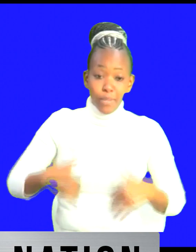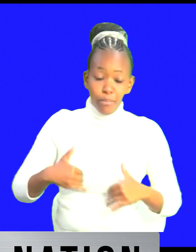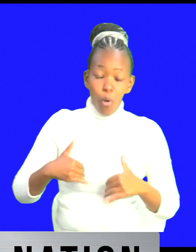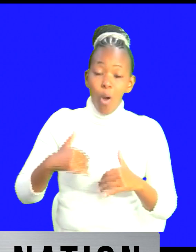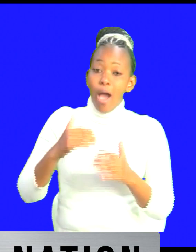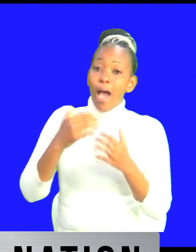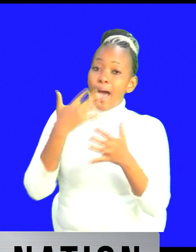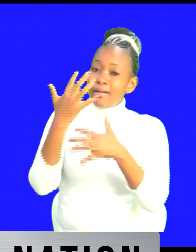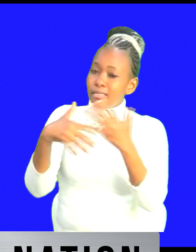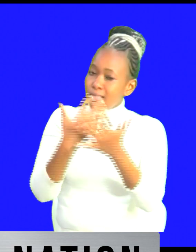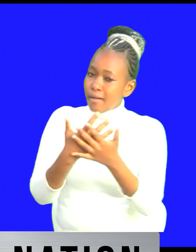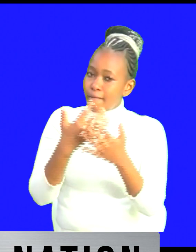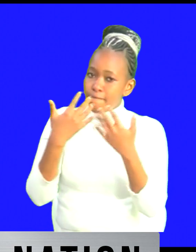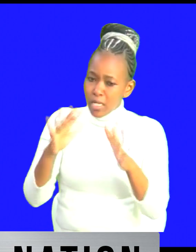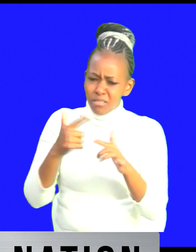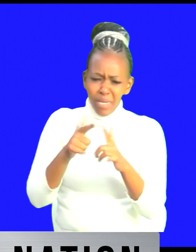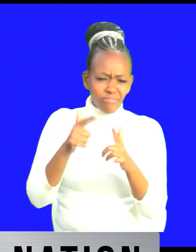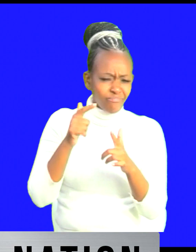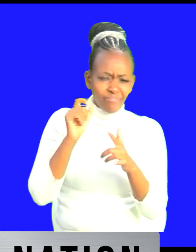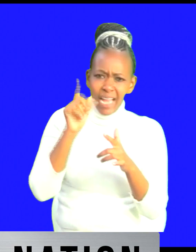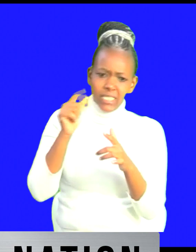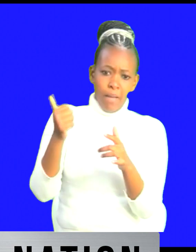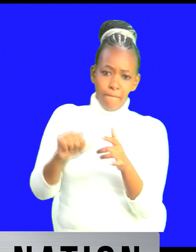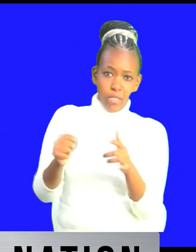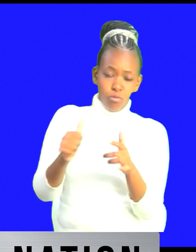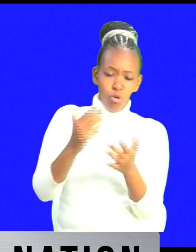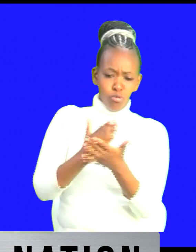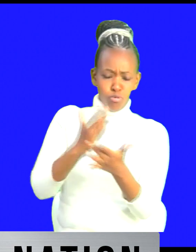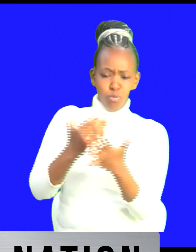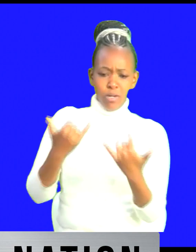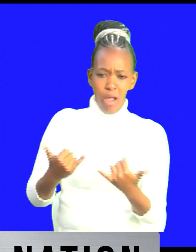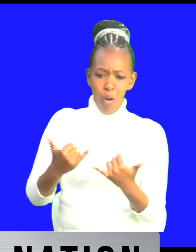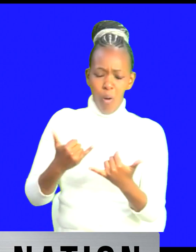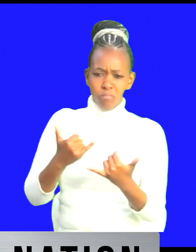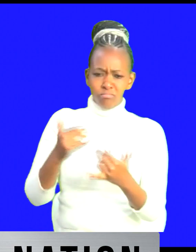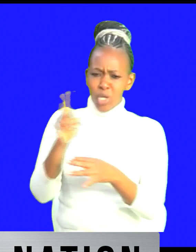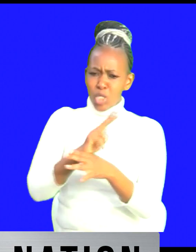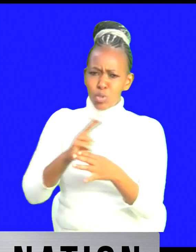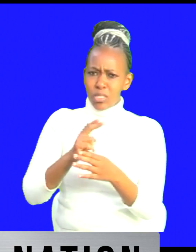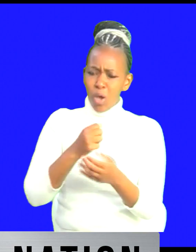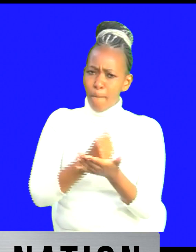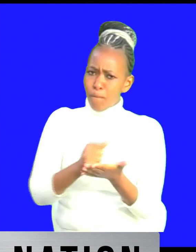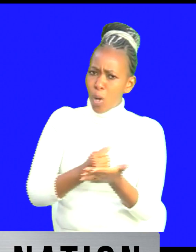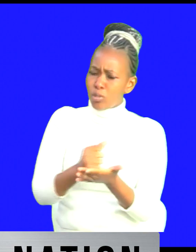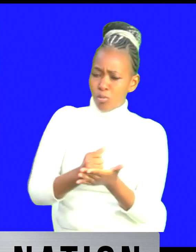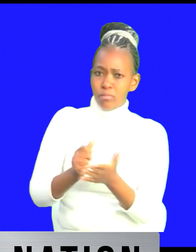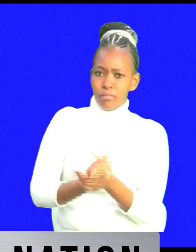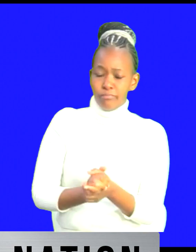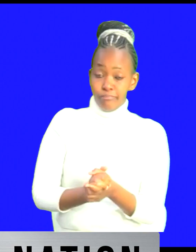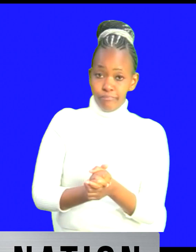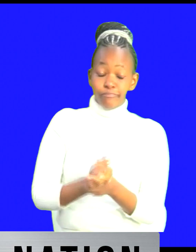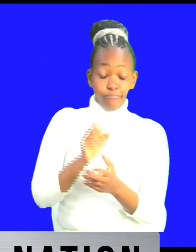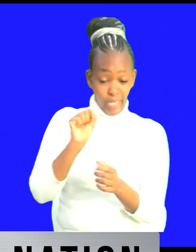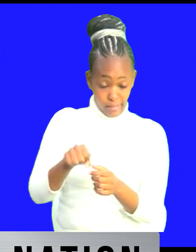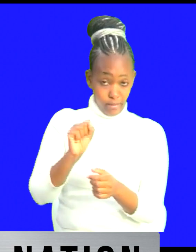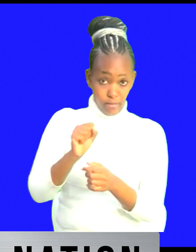this country we really need to so literally guys are consuming poison now yeah if you if you look at it that will yes